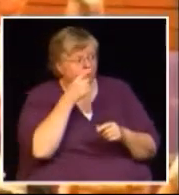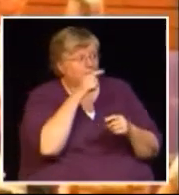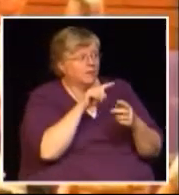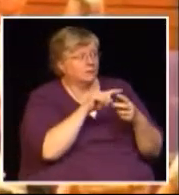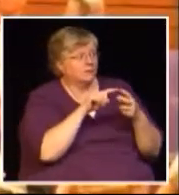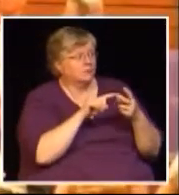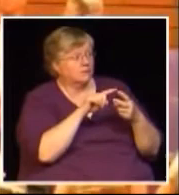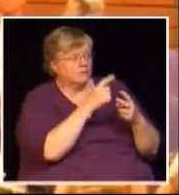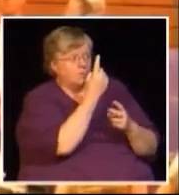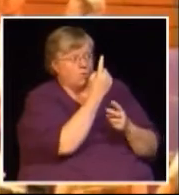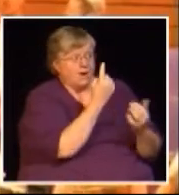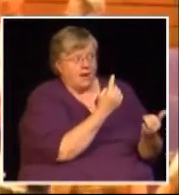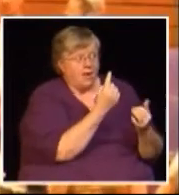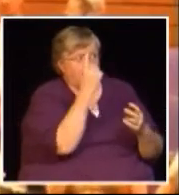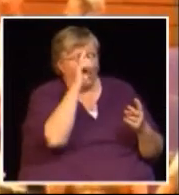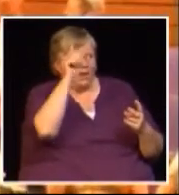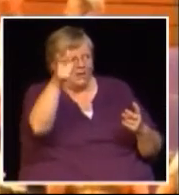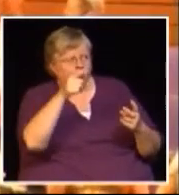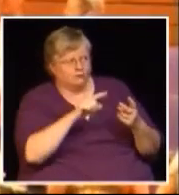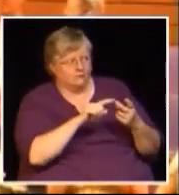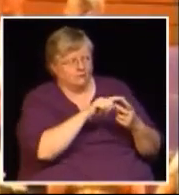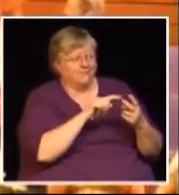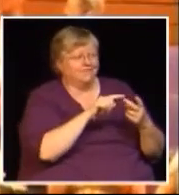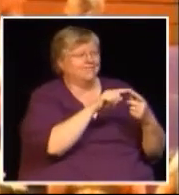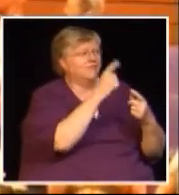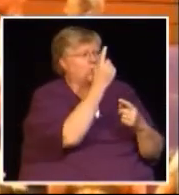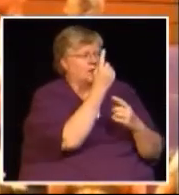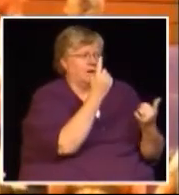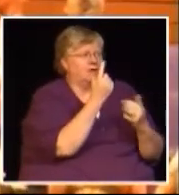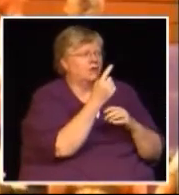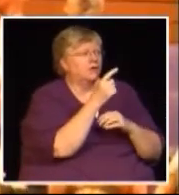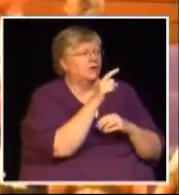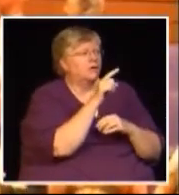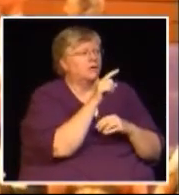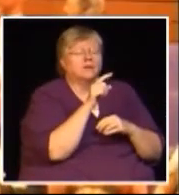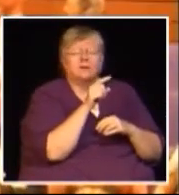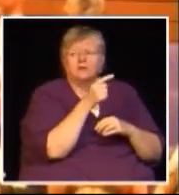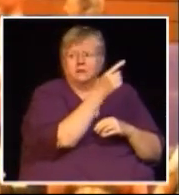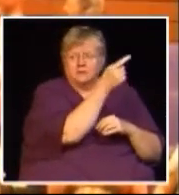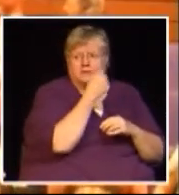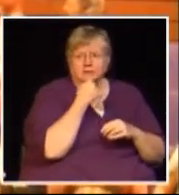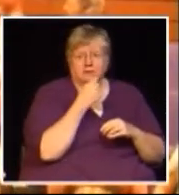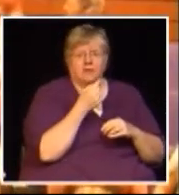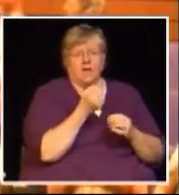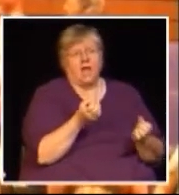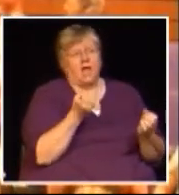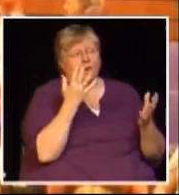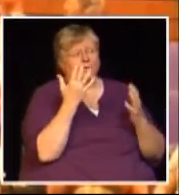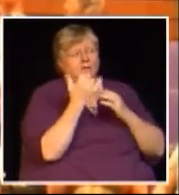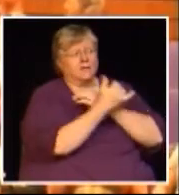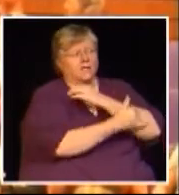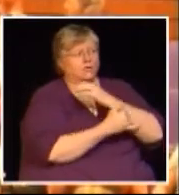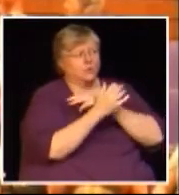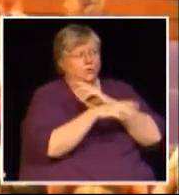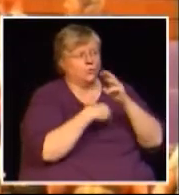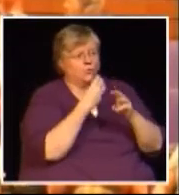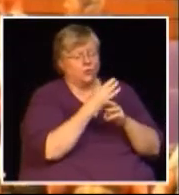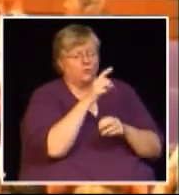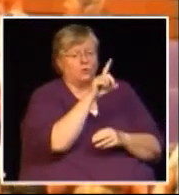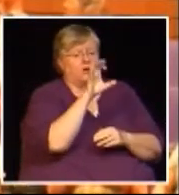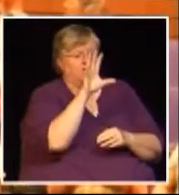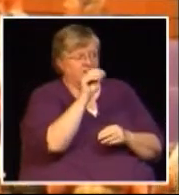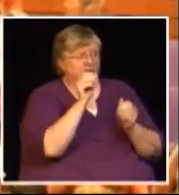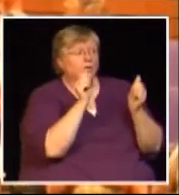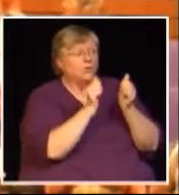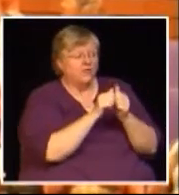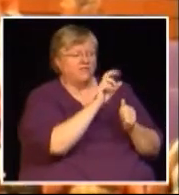I have two questions if I may we'll take one now take one one only okay there's 150 countries